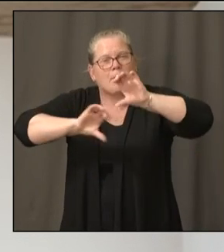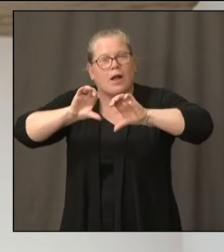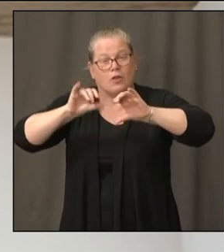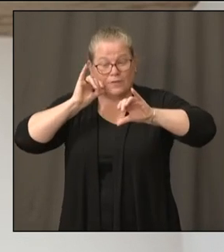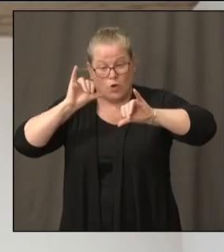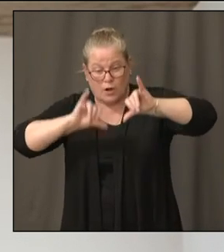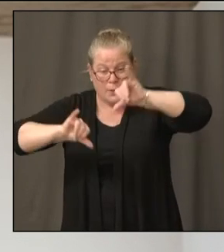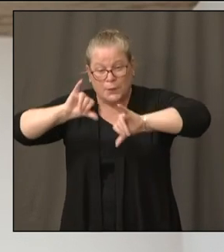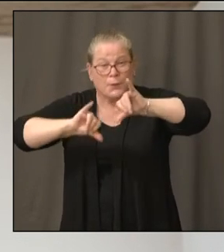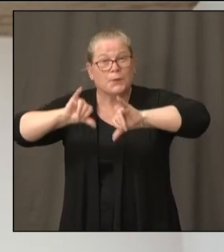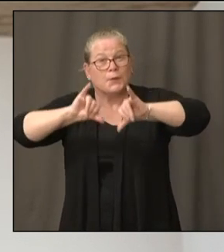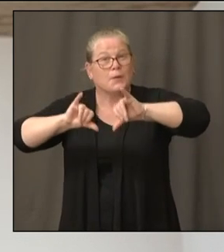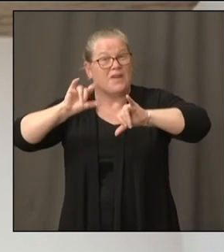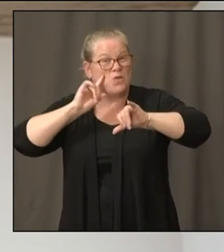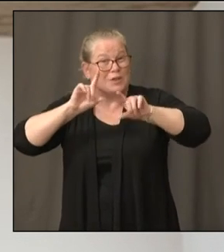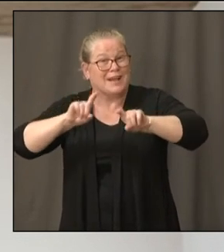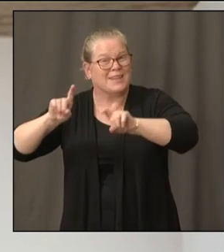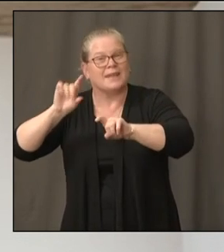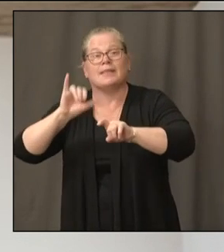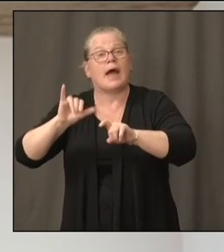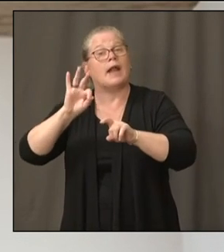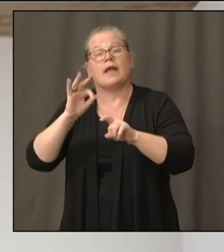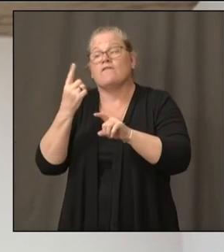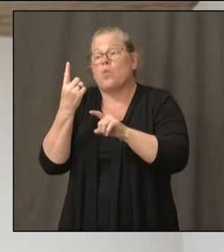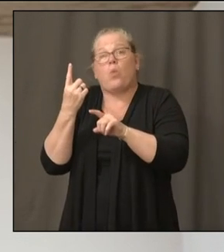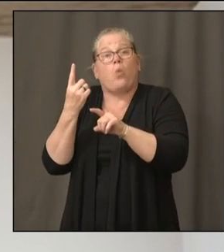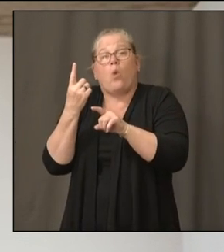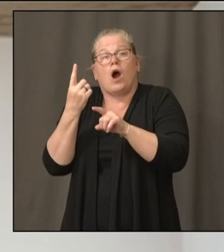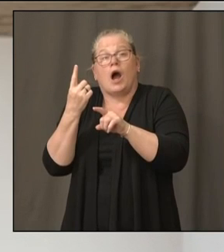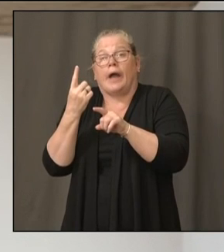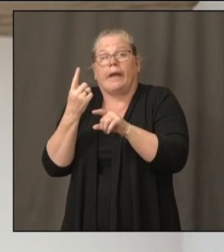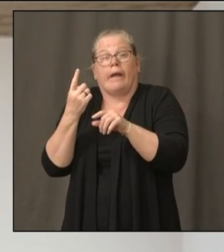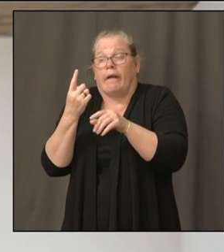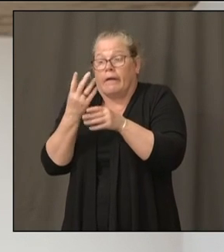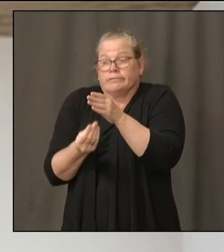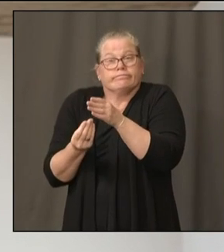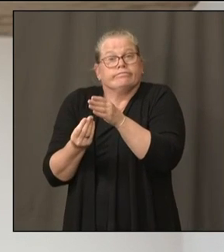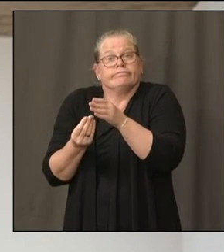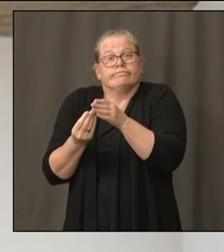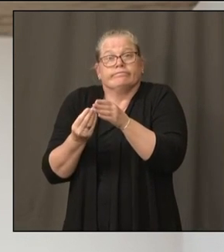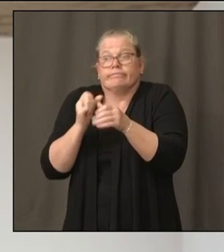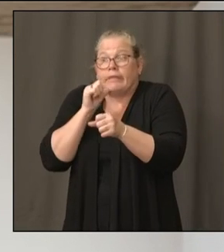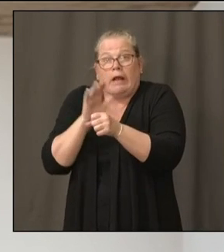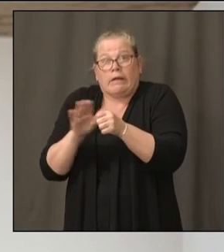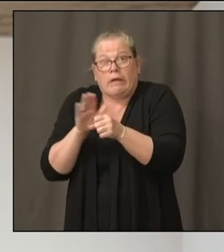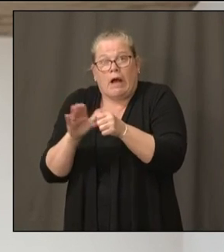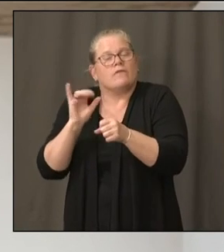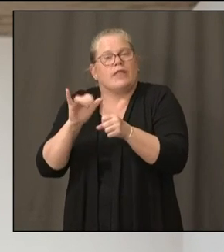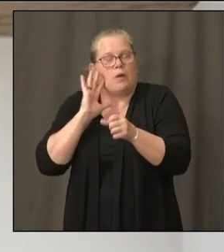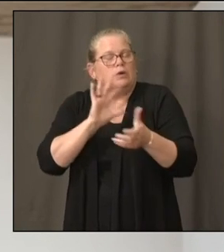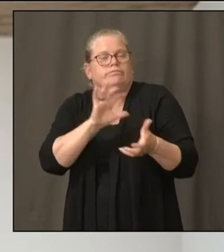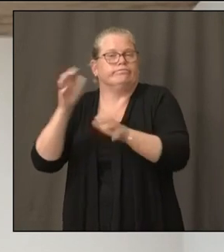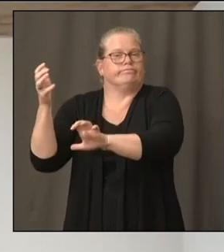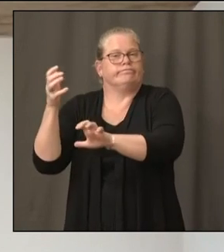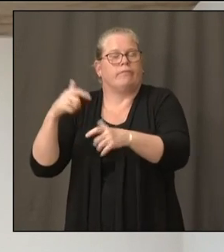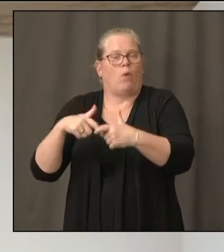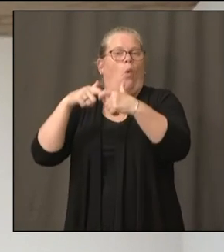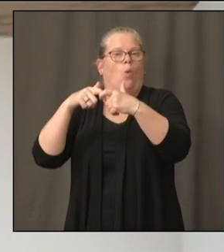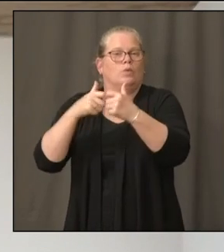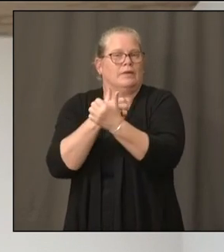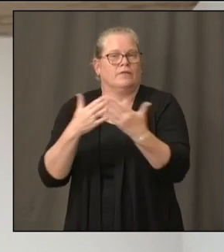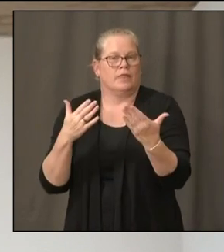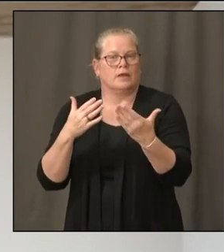chain to come to a halt. So, we'll have a better idea once we finish the other contract labs.